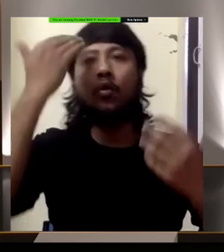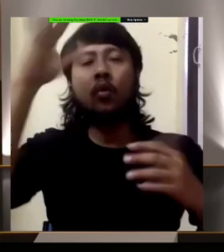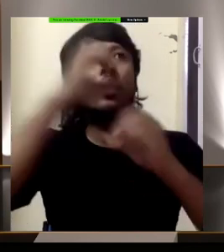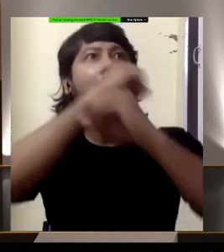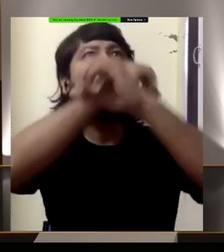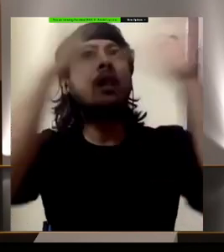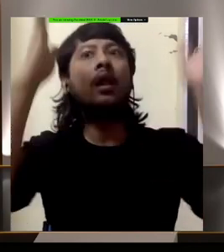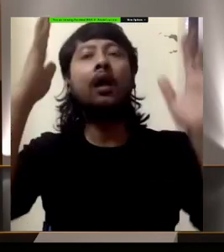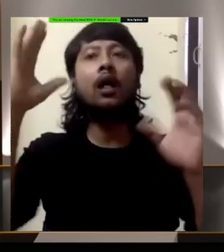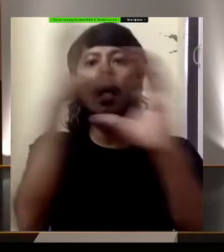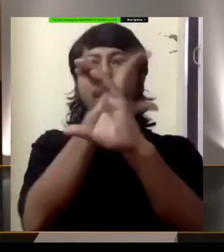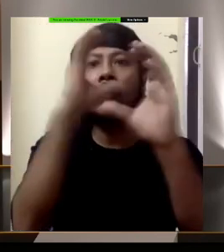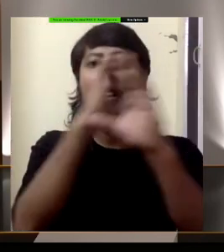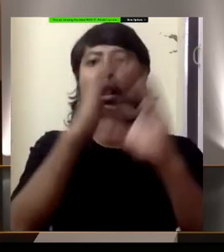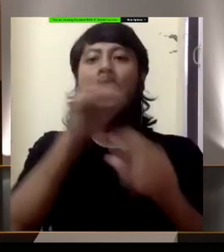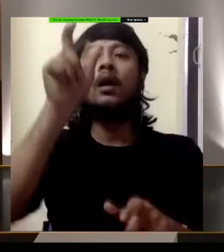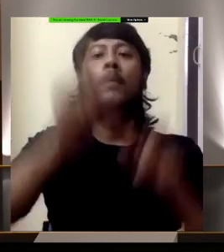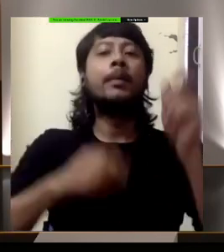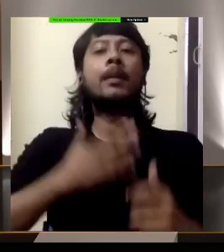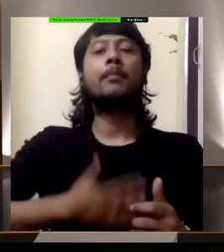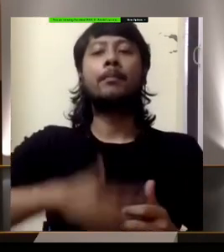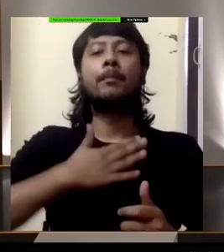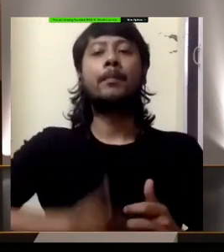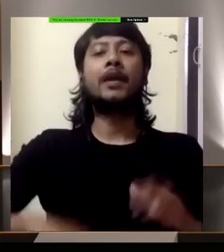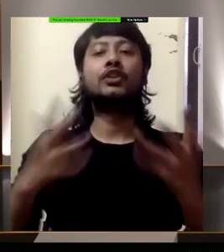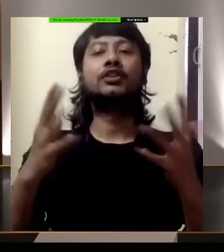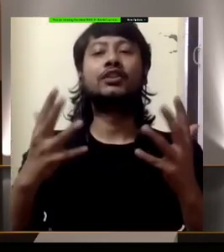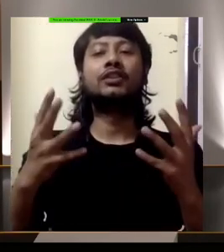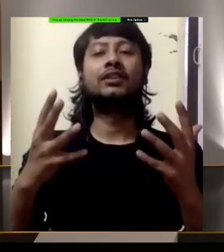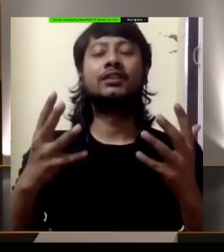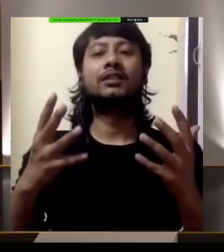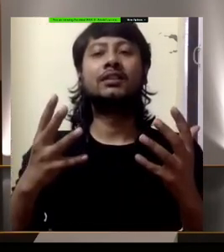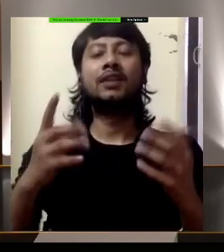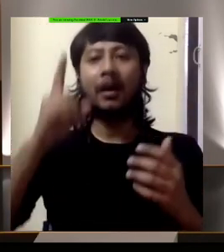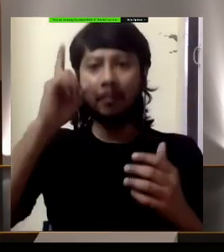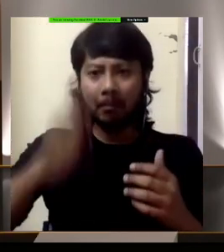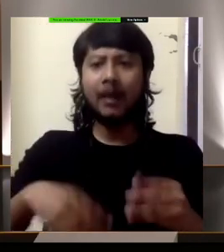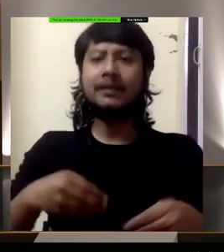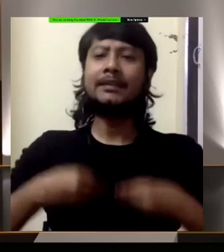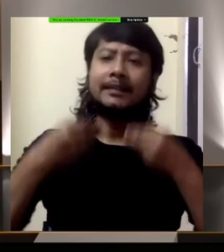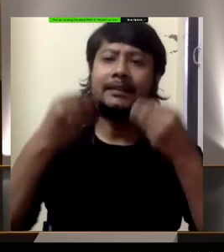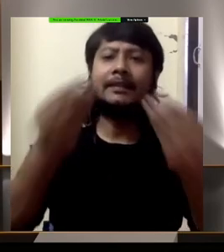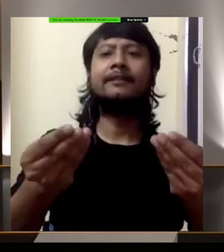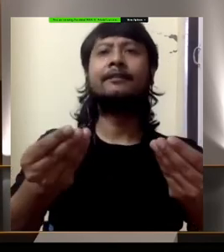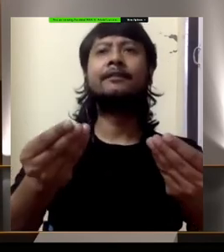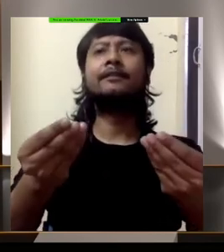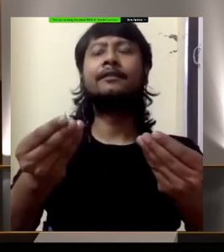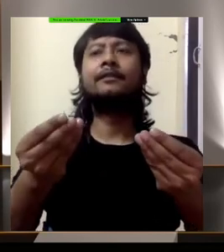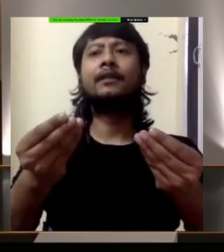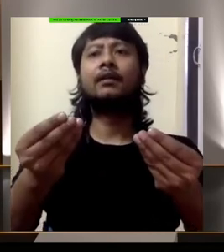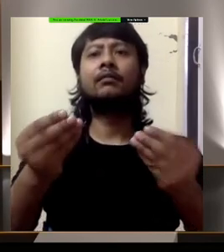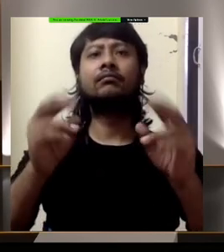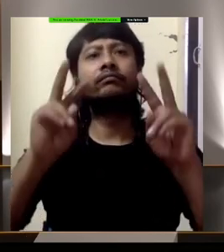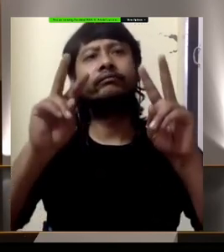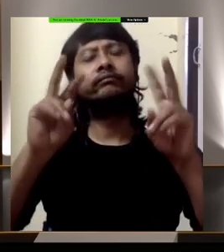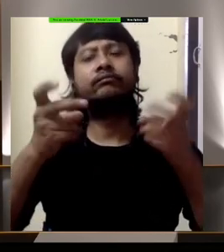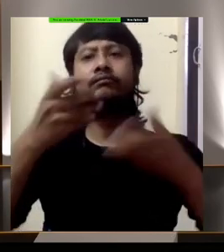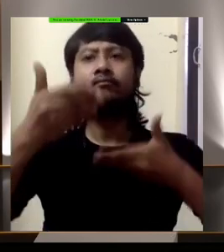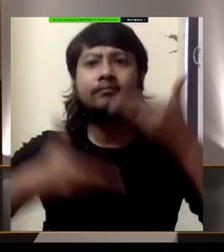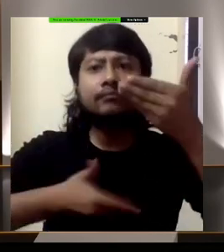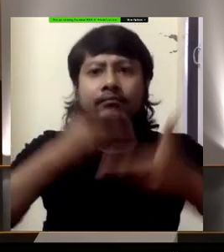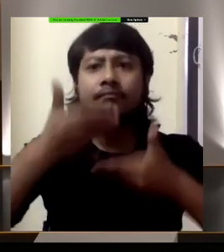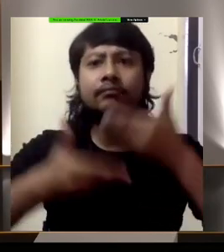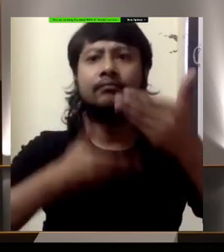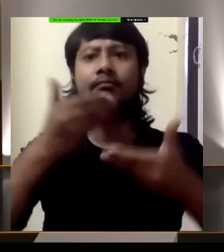that we provide a sense of predictability in a scenario where these children's lives, individuals'